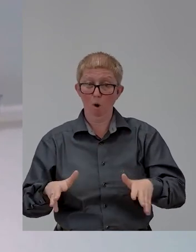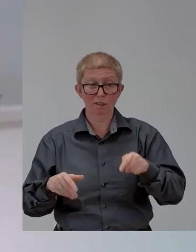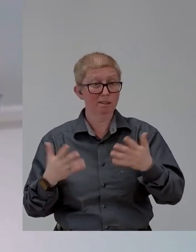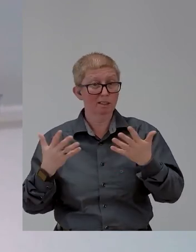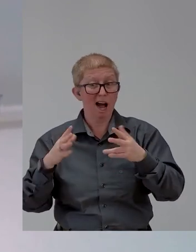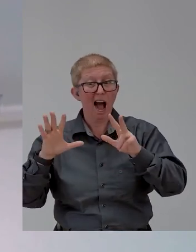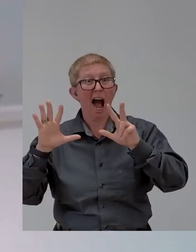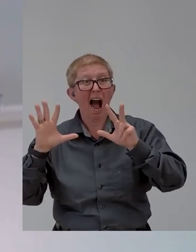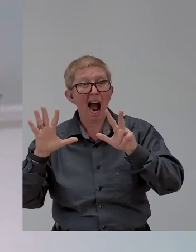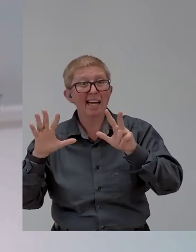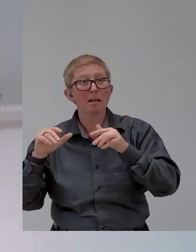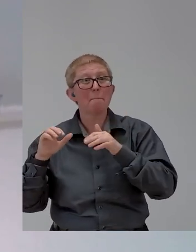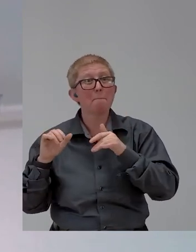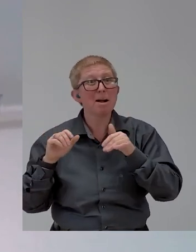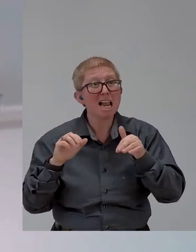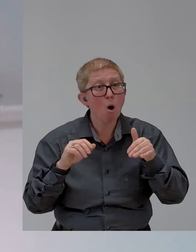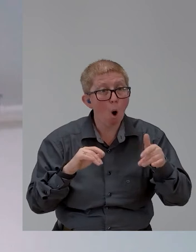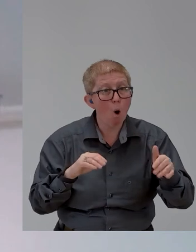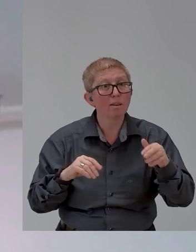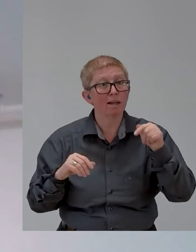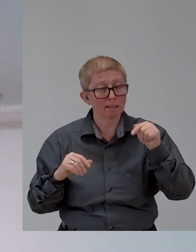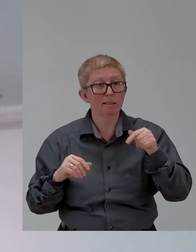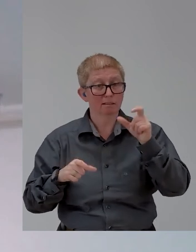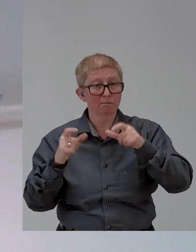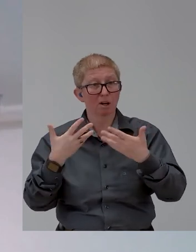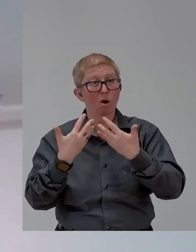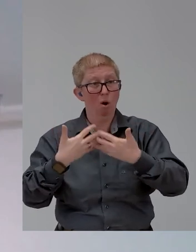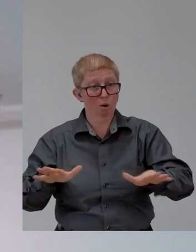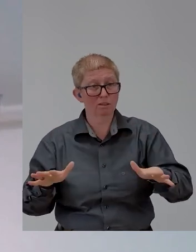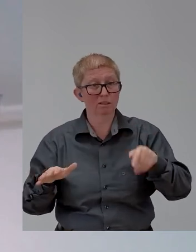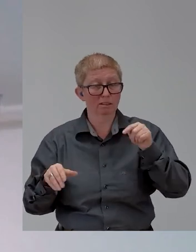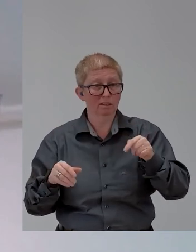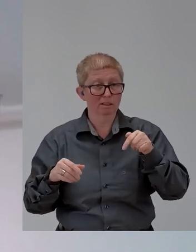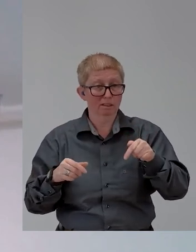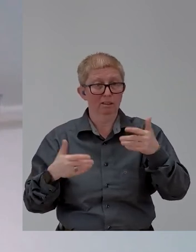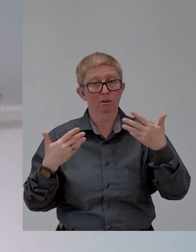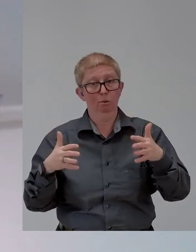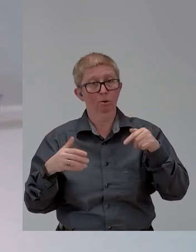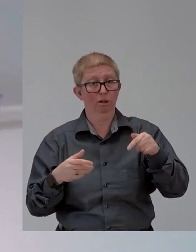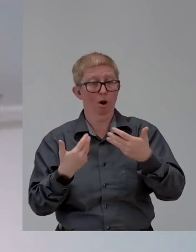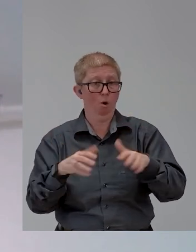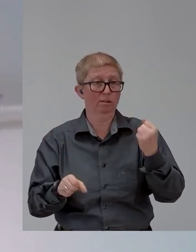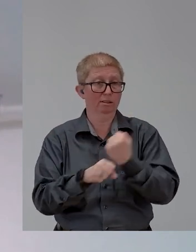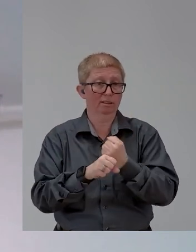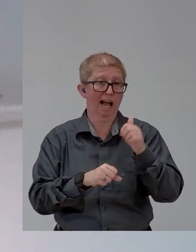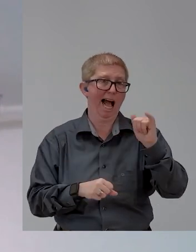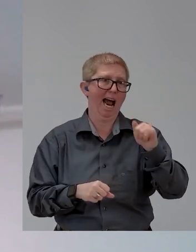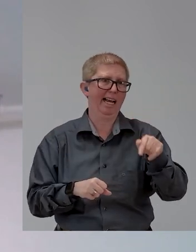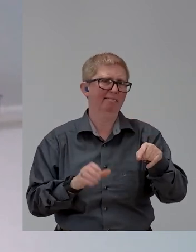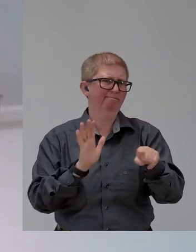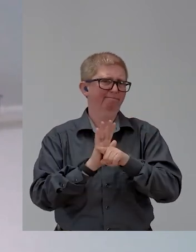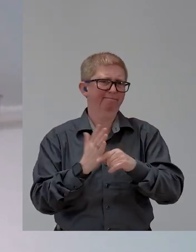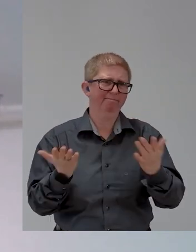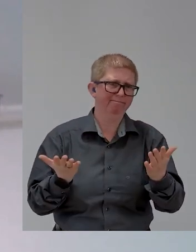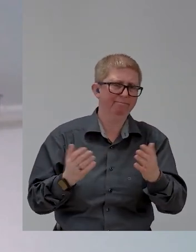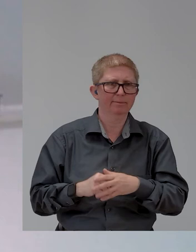What is that going to do regarding employees, potential employees with disabilities? We don't know the answers to these questions.